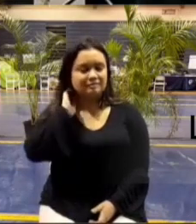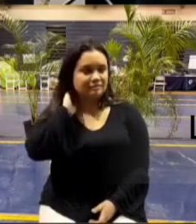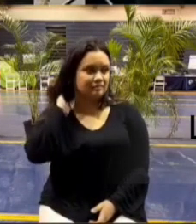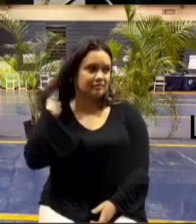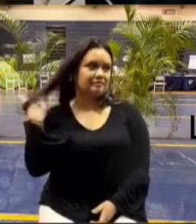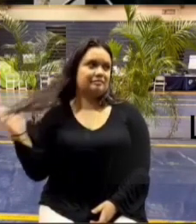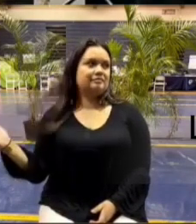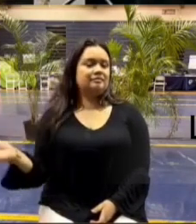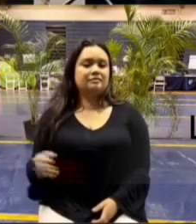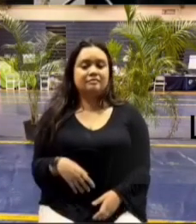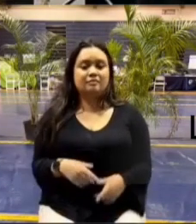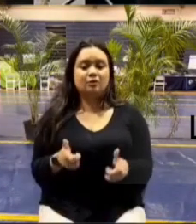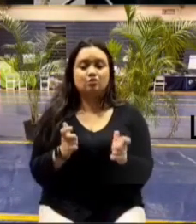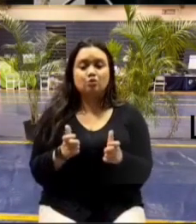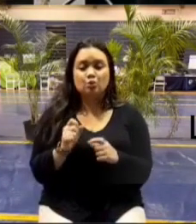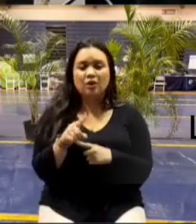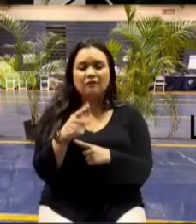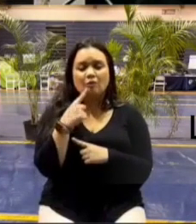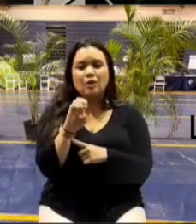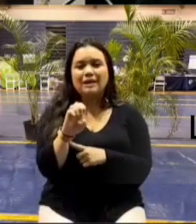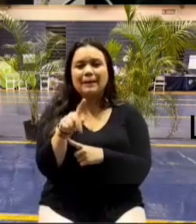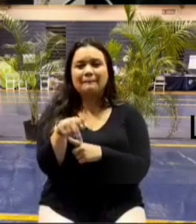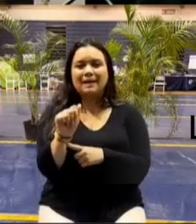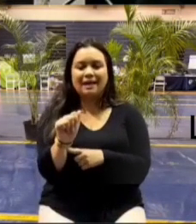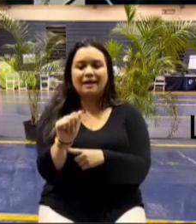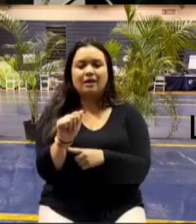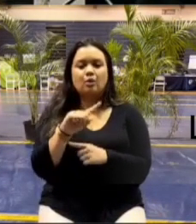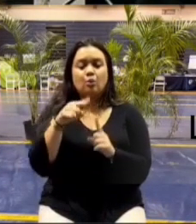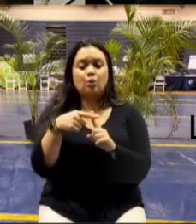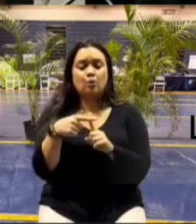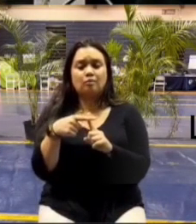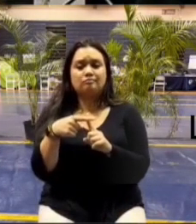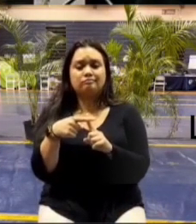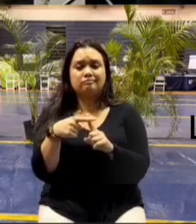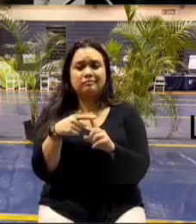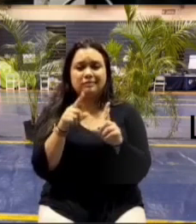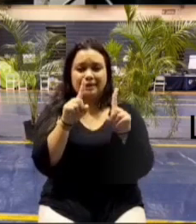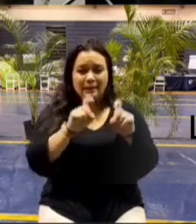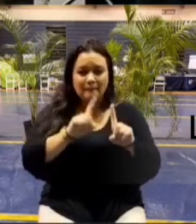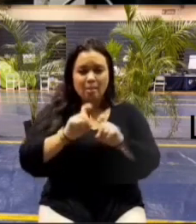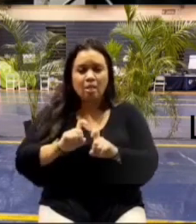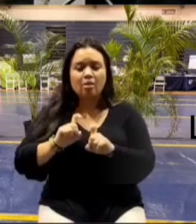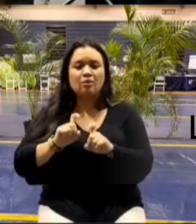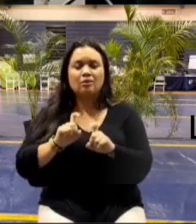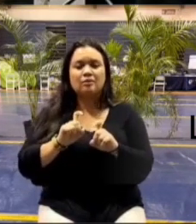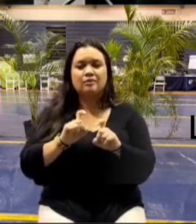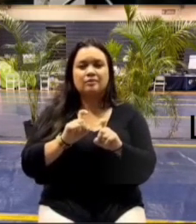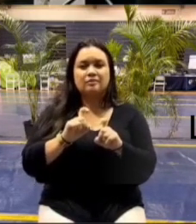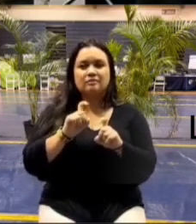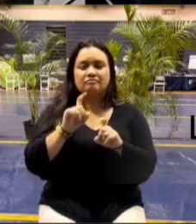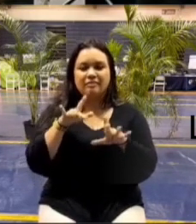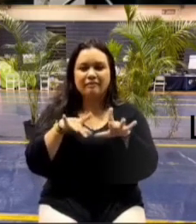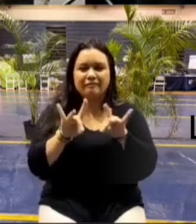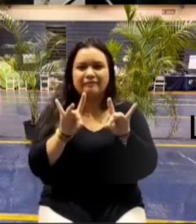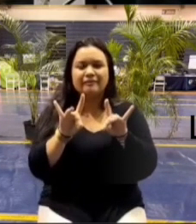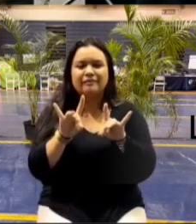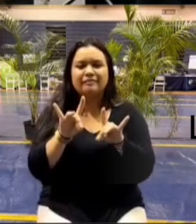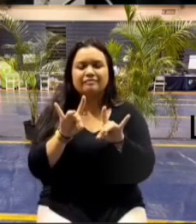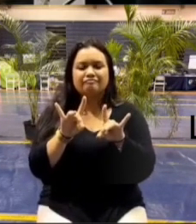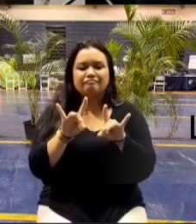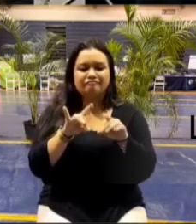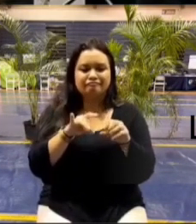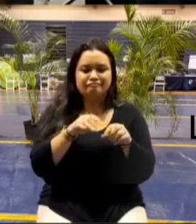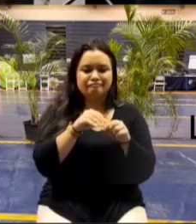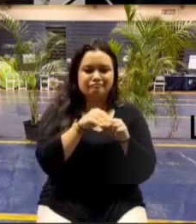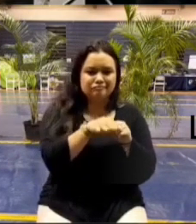thank you quick question for epa um when they're doing these cap the sampling and if they find their lateral passes do they put